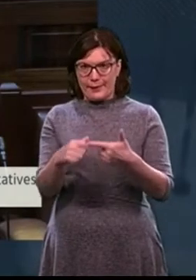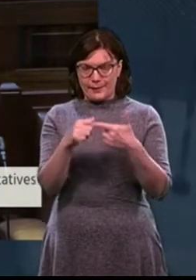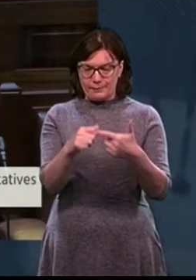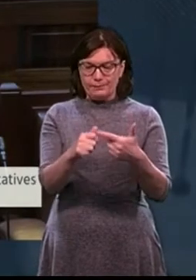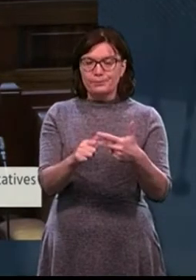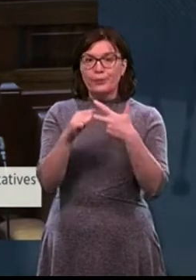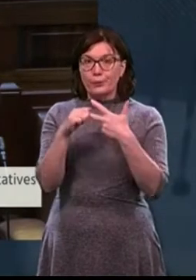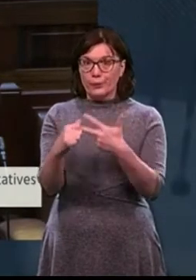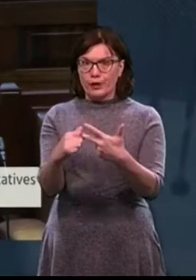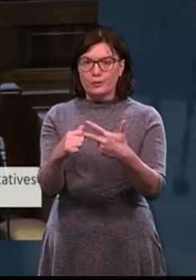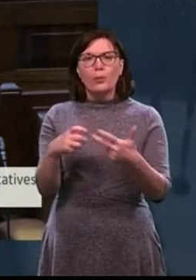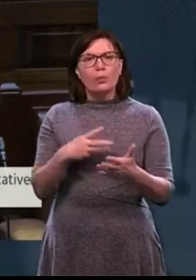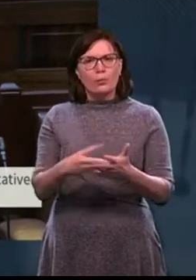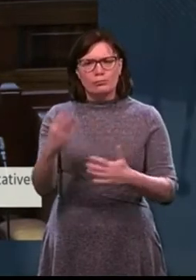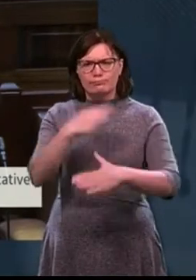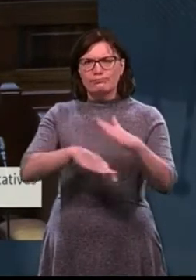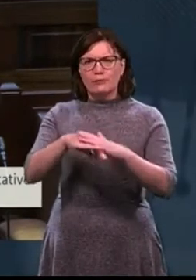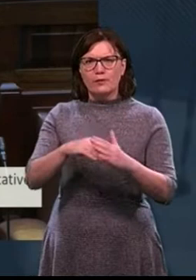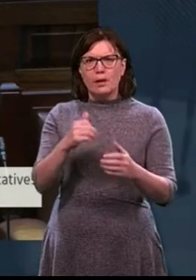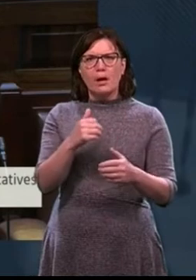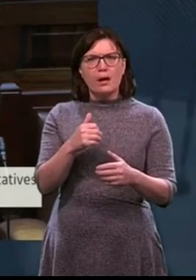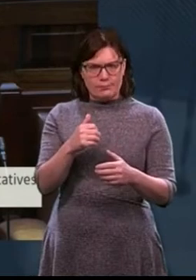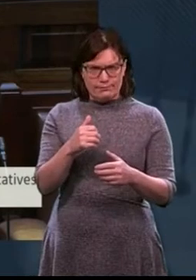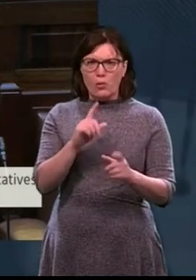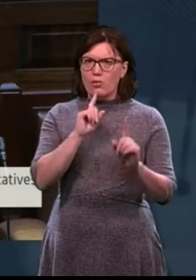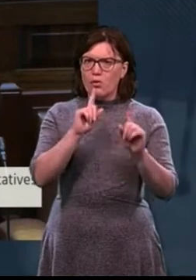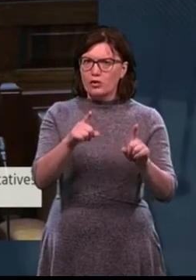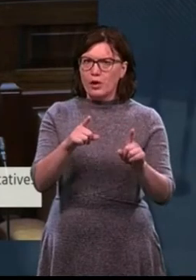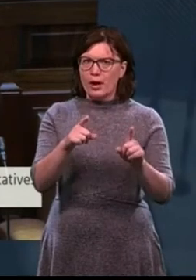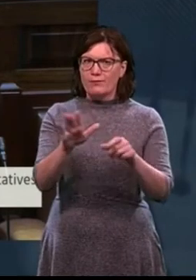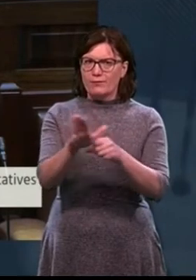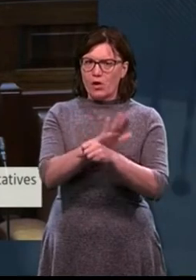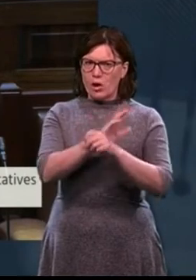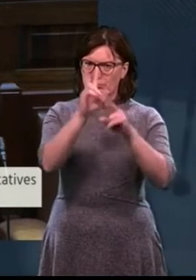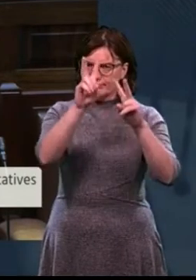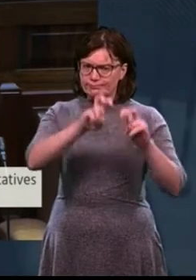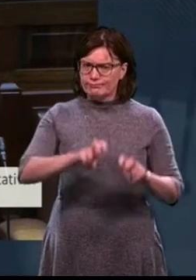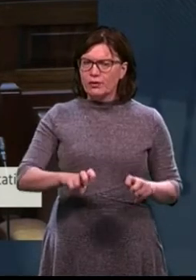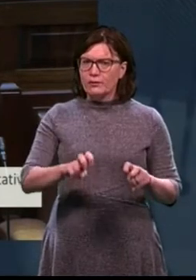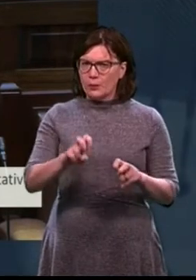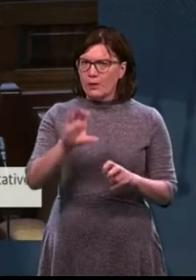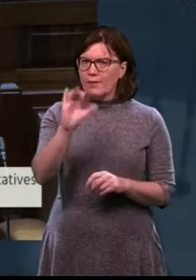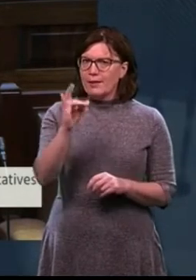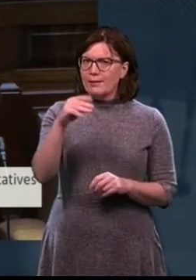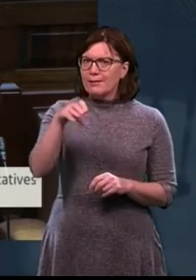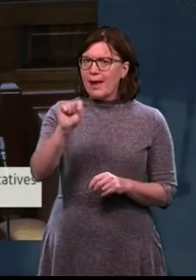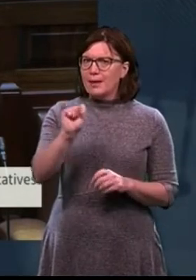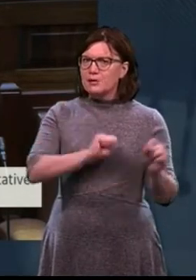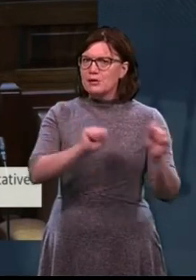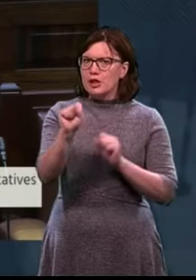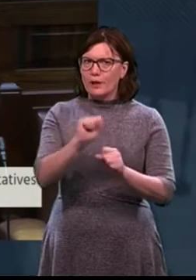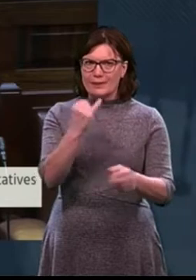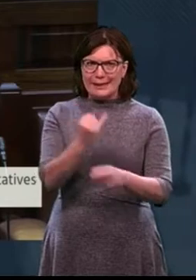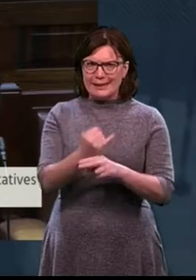is the government going to authorise a wider inquiry into CAMS services around the country to ensure that the care